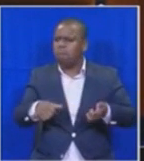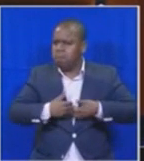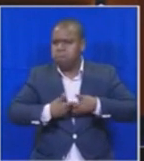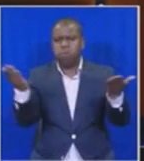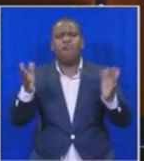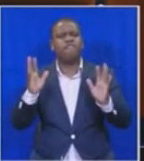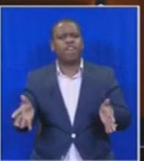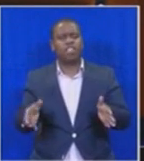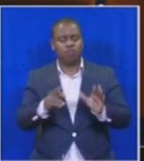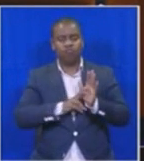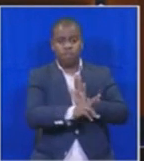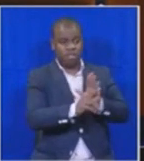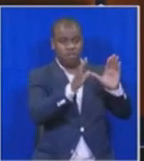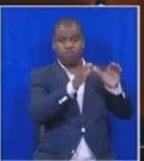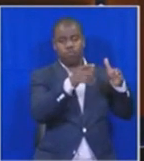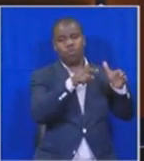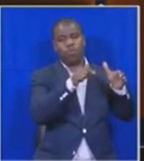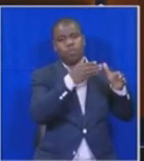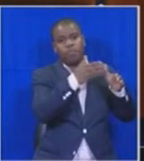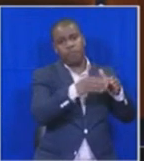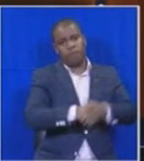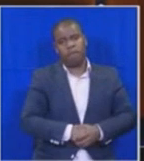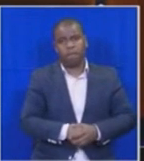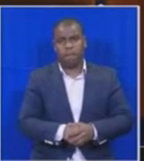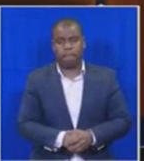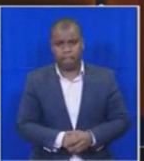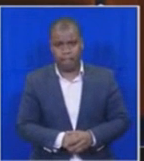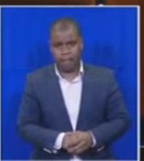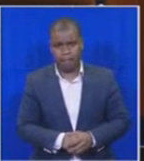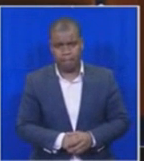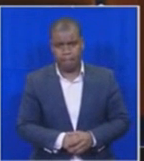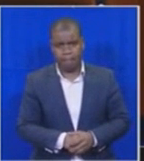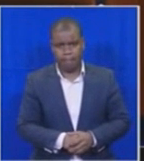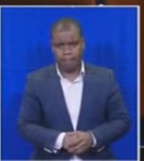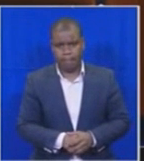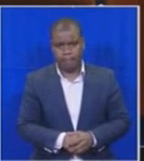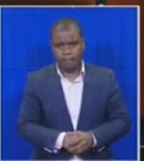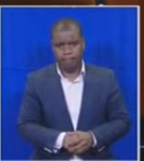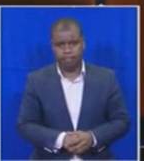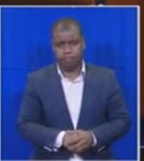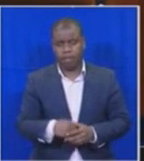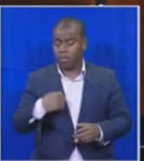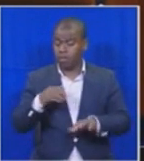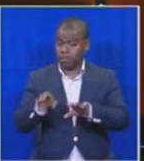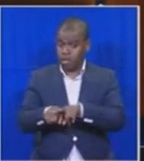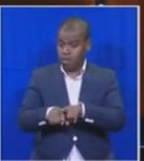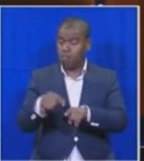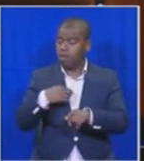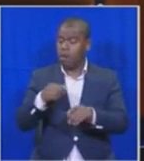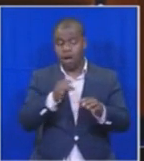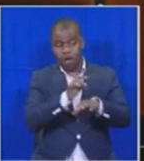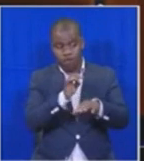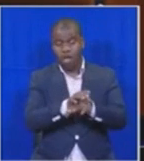honorable Stianazen, I want to point out that honorable Manir must not ask many questions. All right, honorable